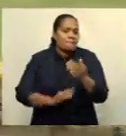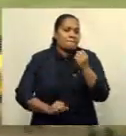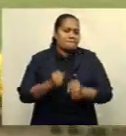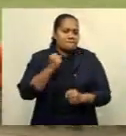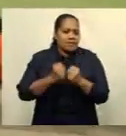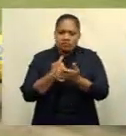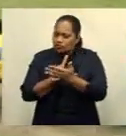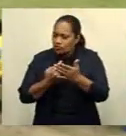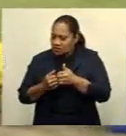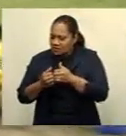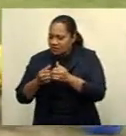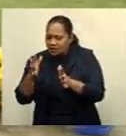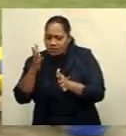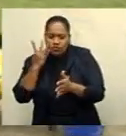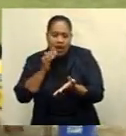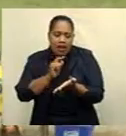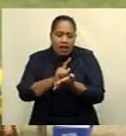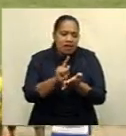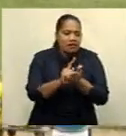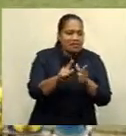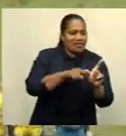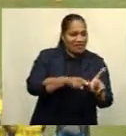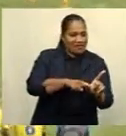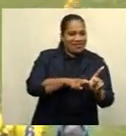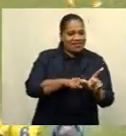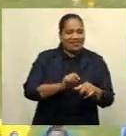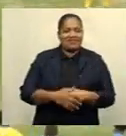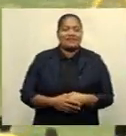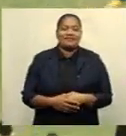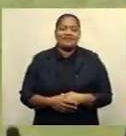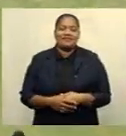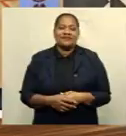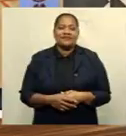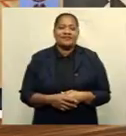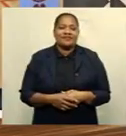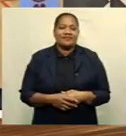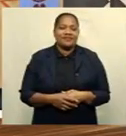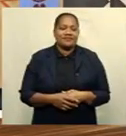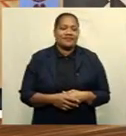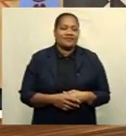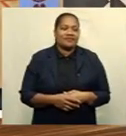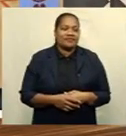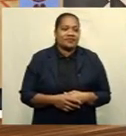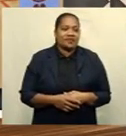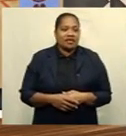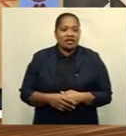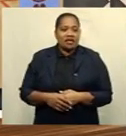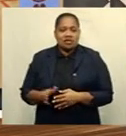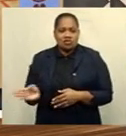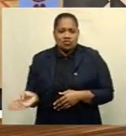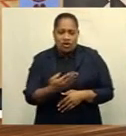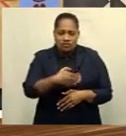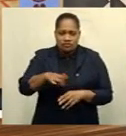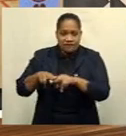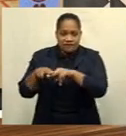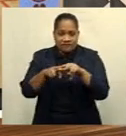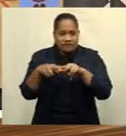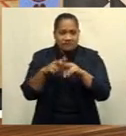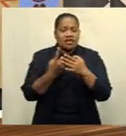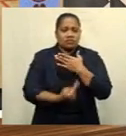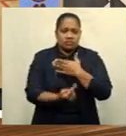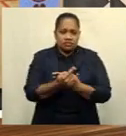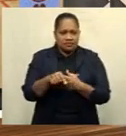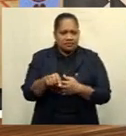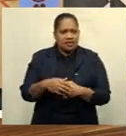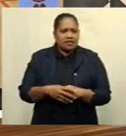started later in the year. Akwila Dhamma FBC Sports Squash Fiji noted a good increase in female